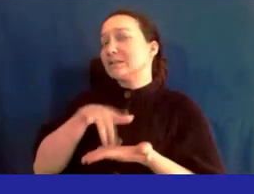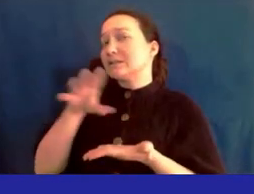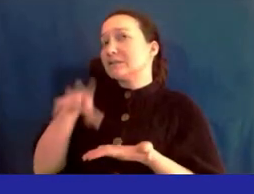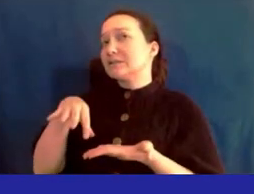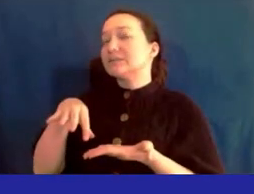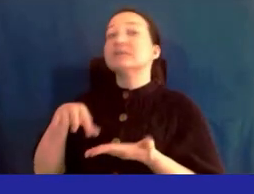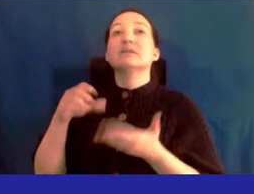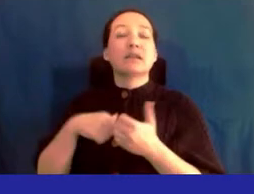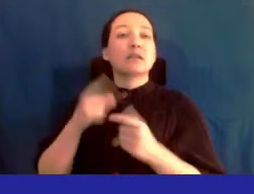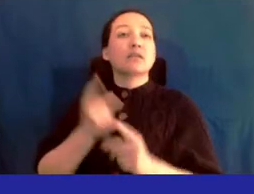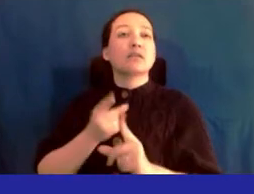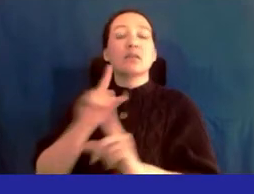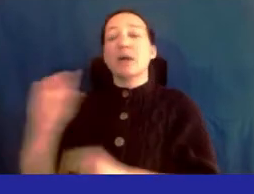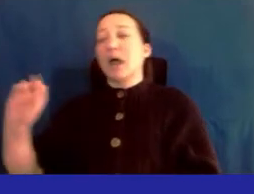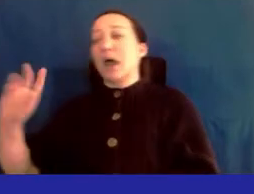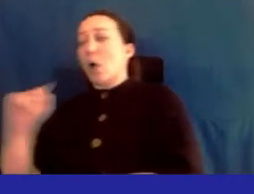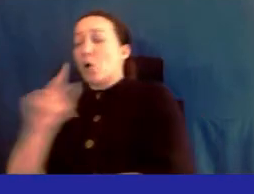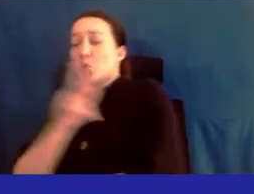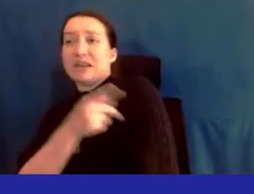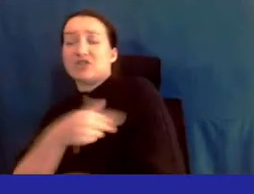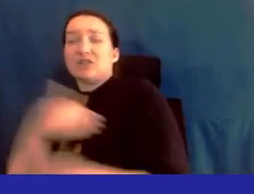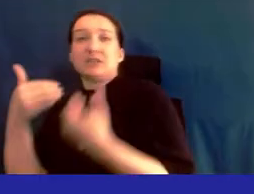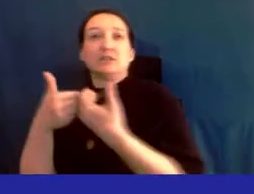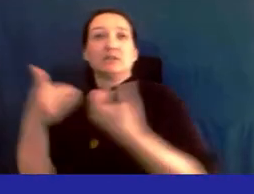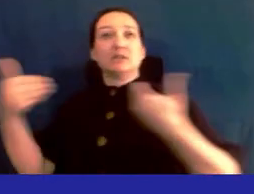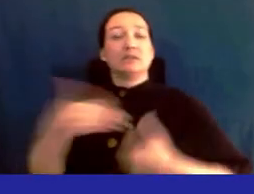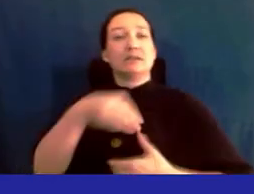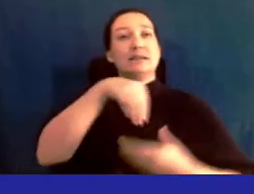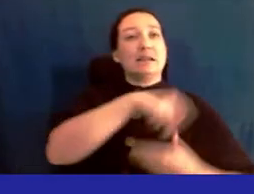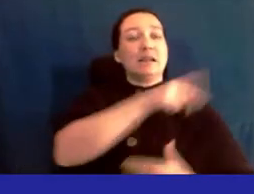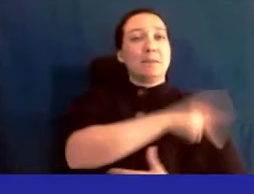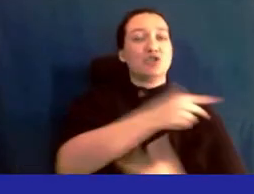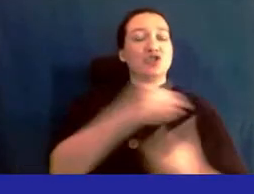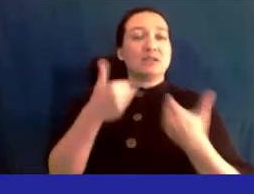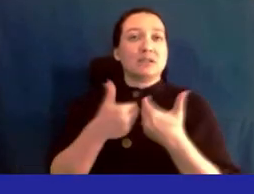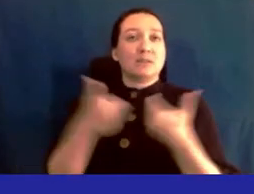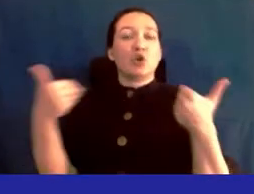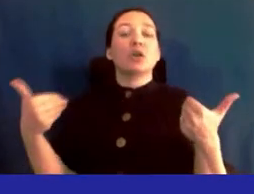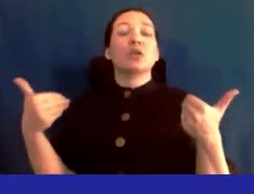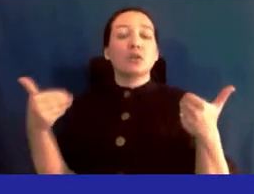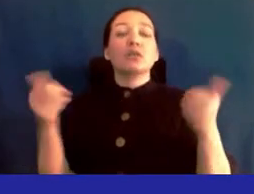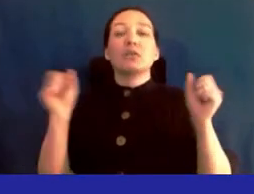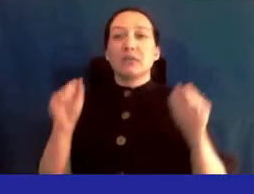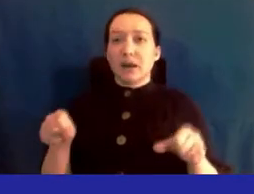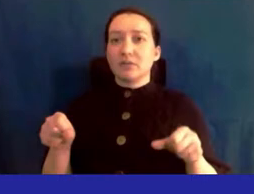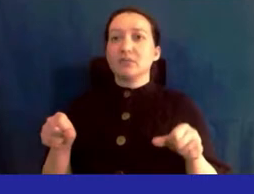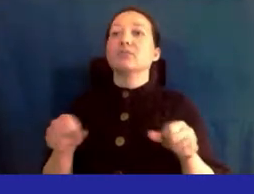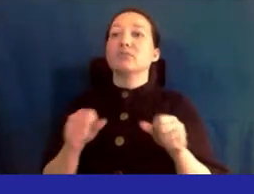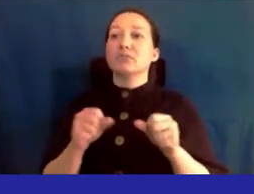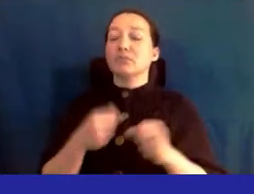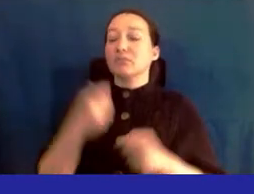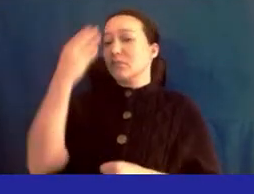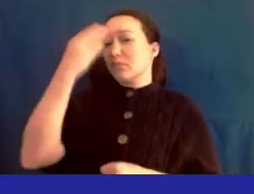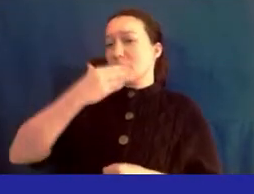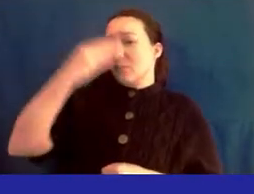is to separate the outpatient pharmacy from the inpatient pharmacy and accommodate with a front end over the counter